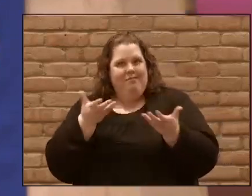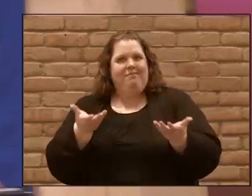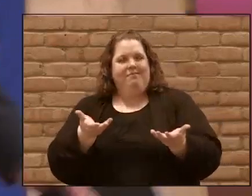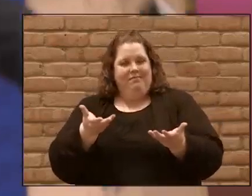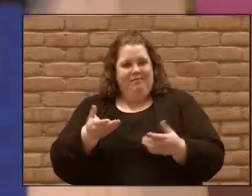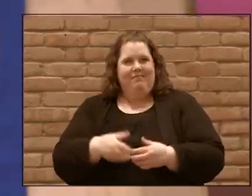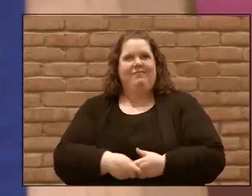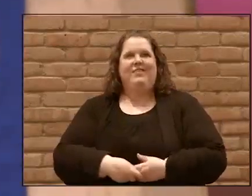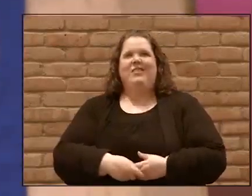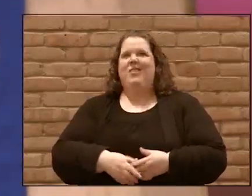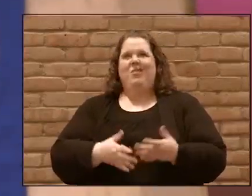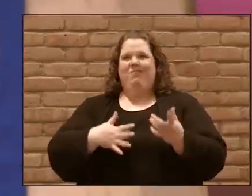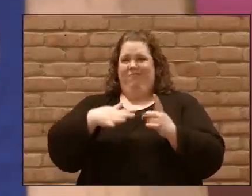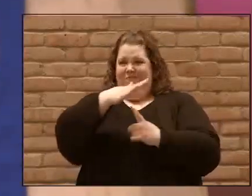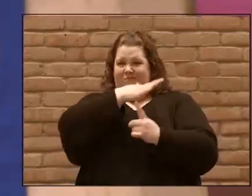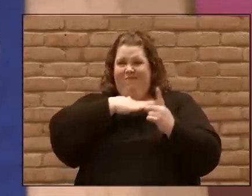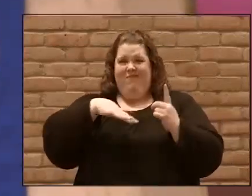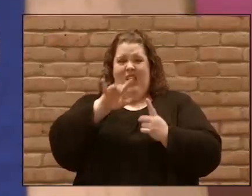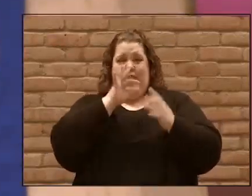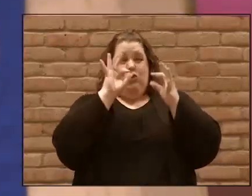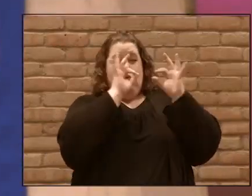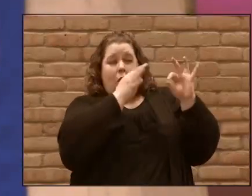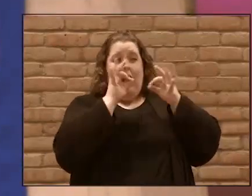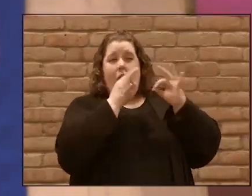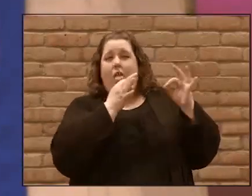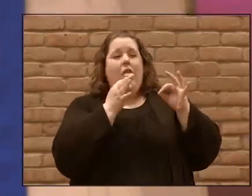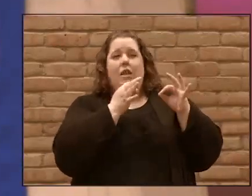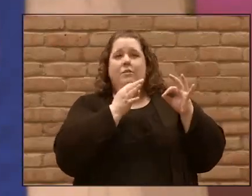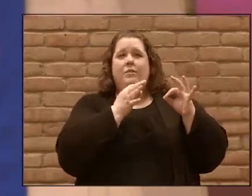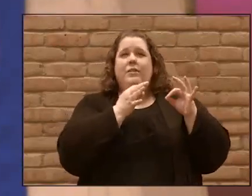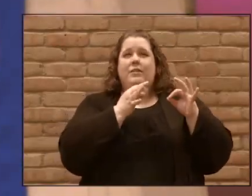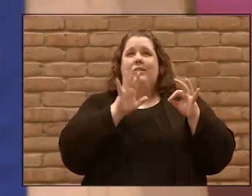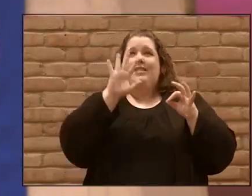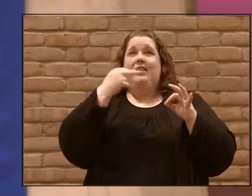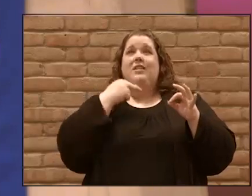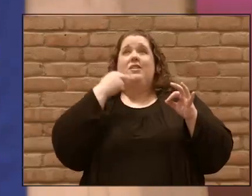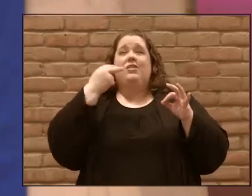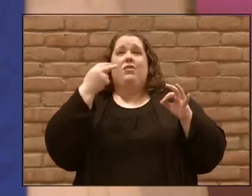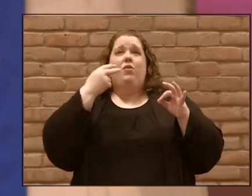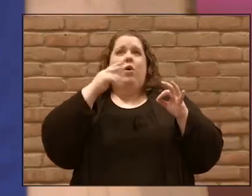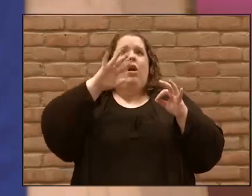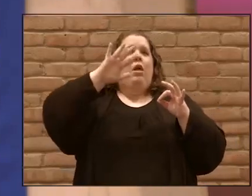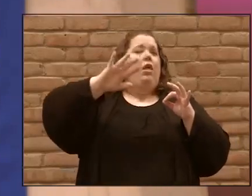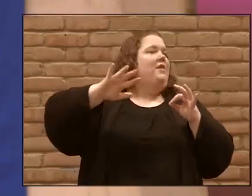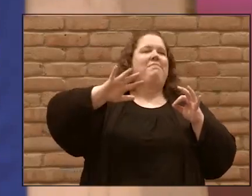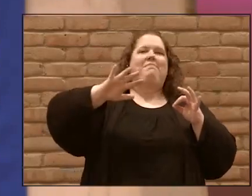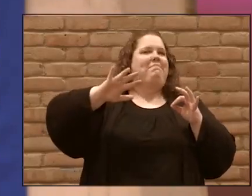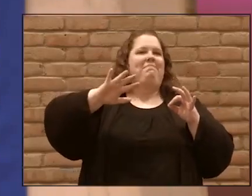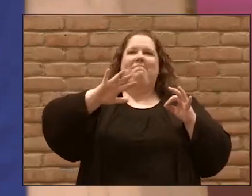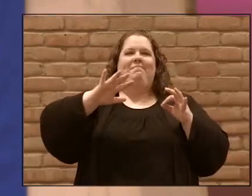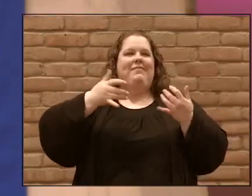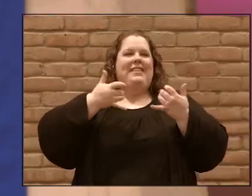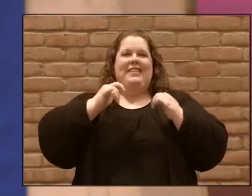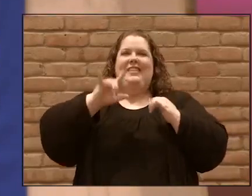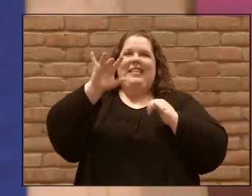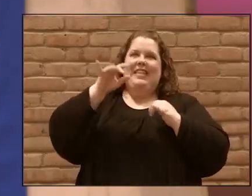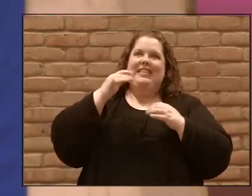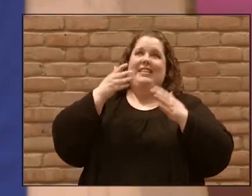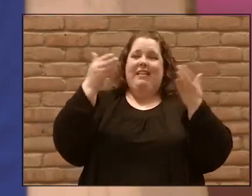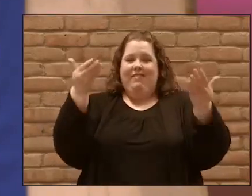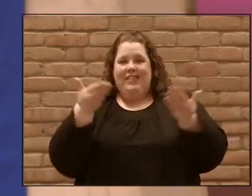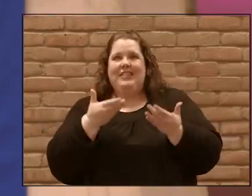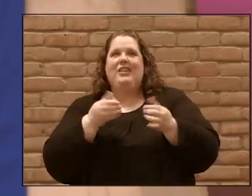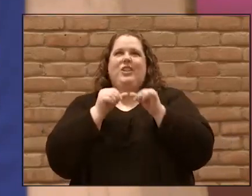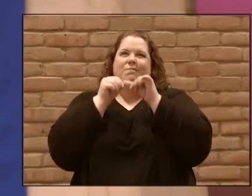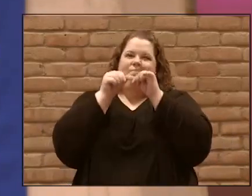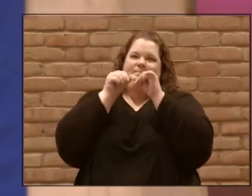around us can drown out the voice of Jesus, and yet he's constantly inviting us to come and listen to him.